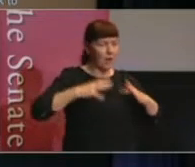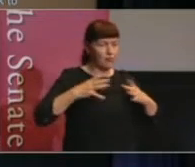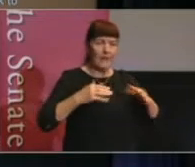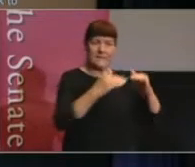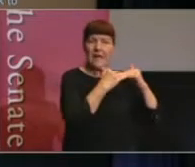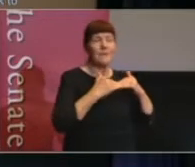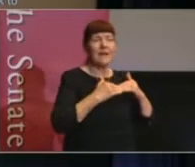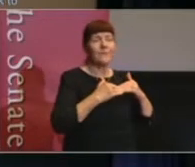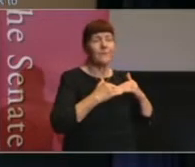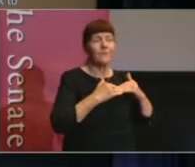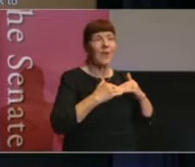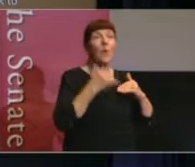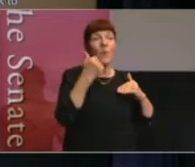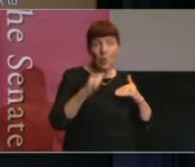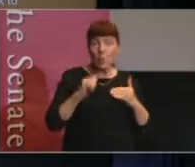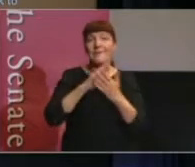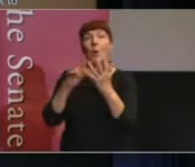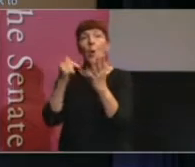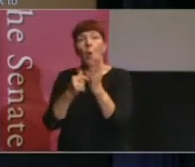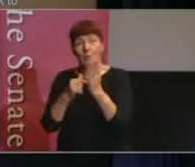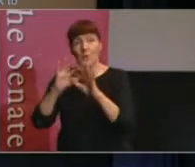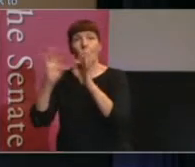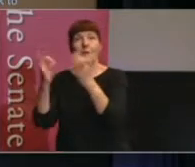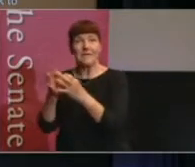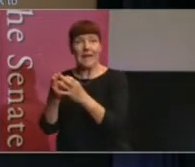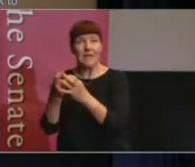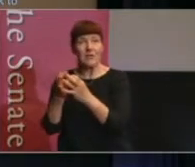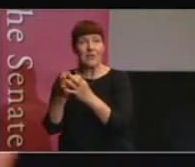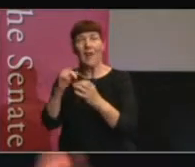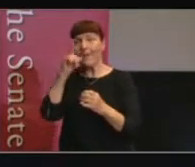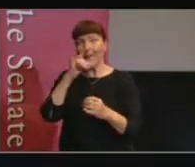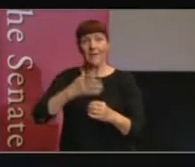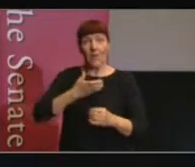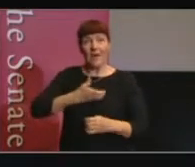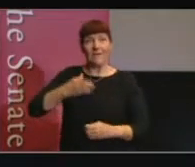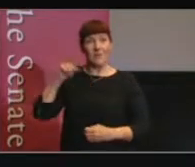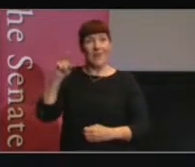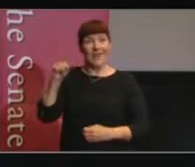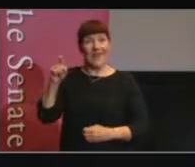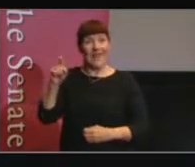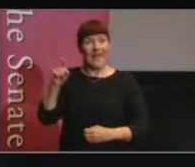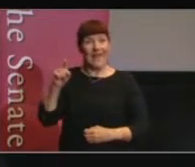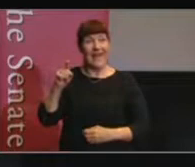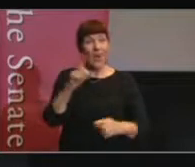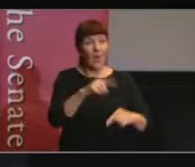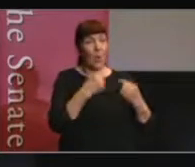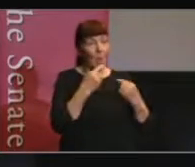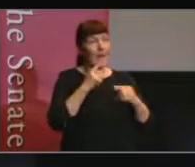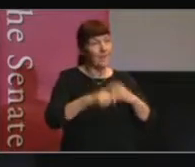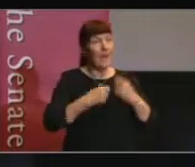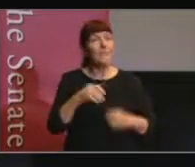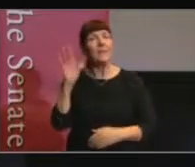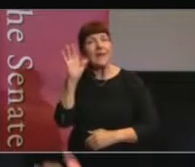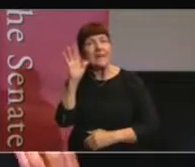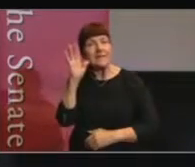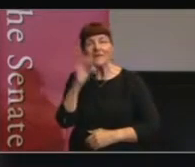we will use a host organisation where people feel comfortable and we will be listeners instead of leaders in that discussion.